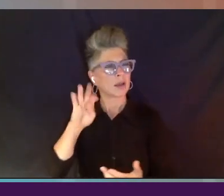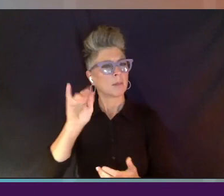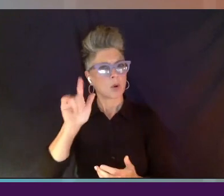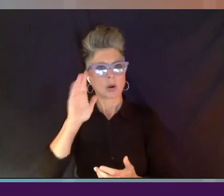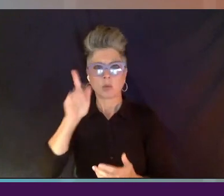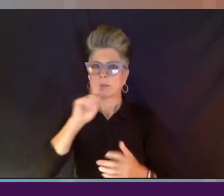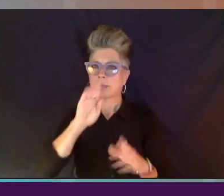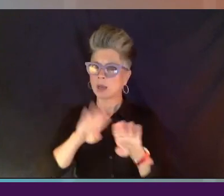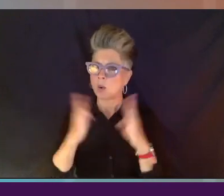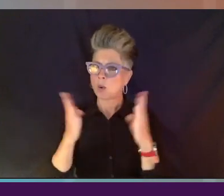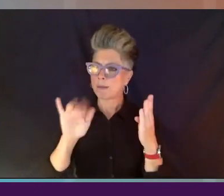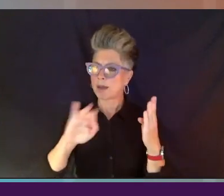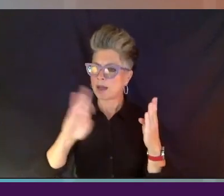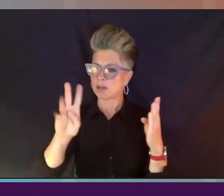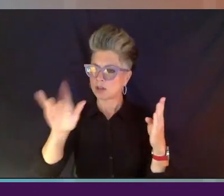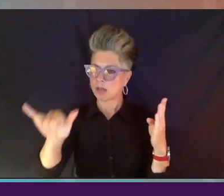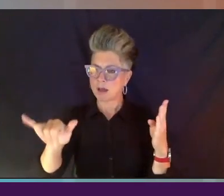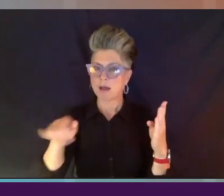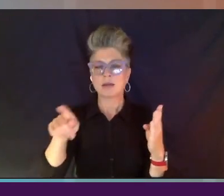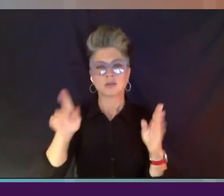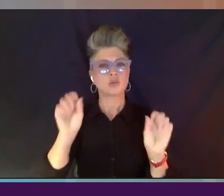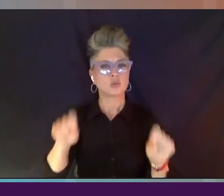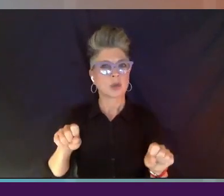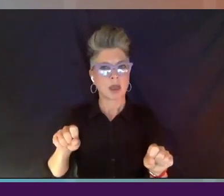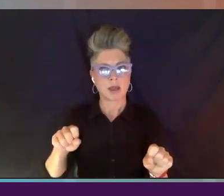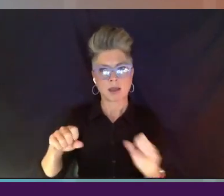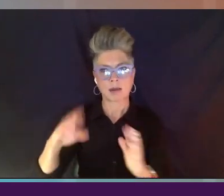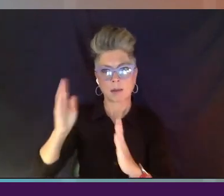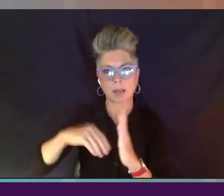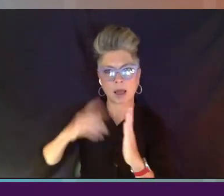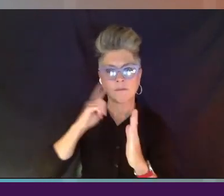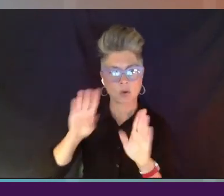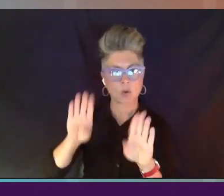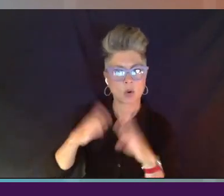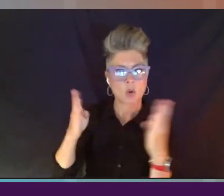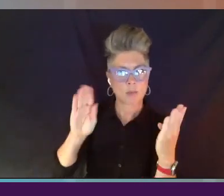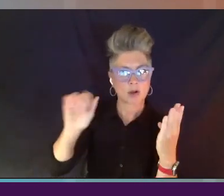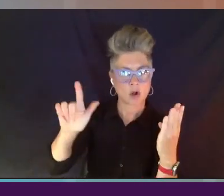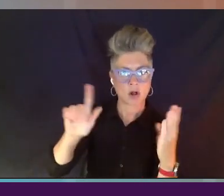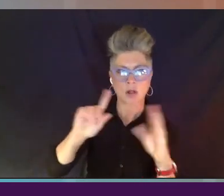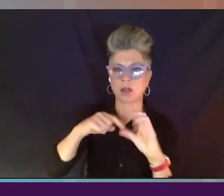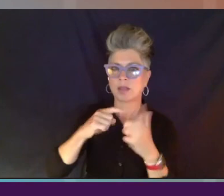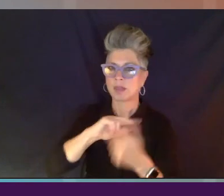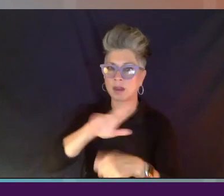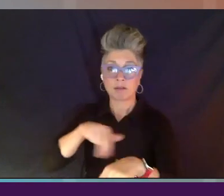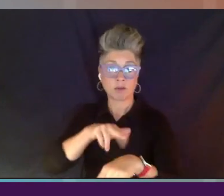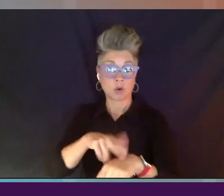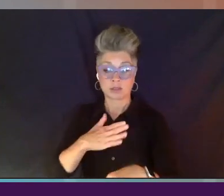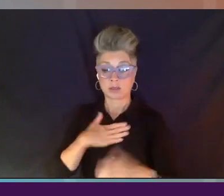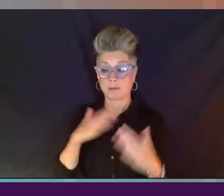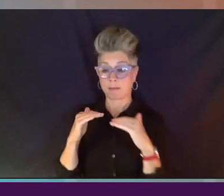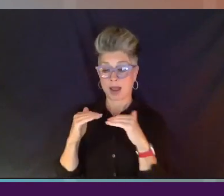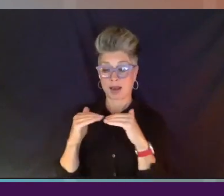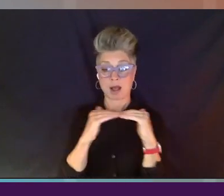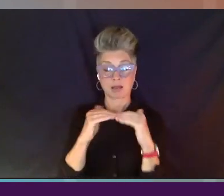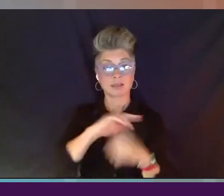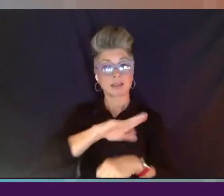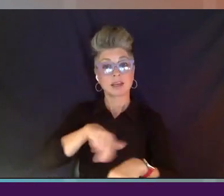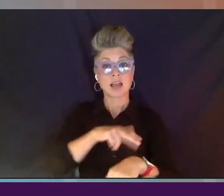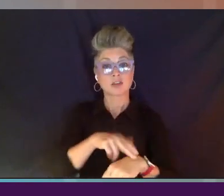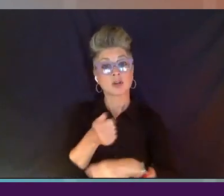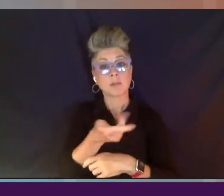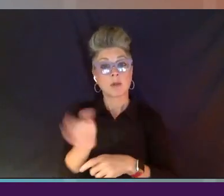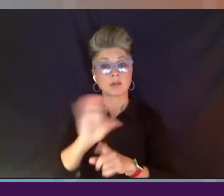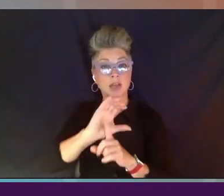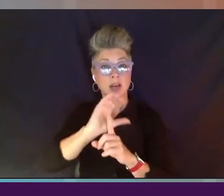So you can apply to, for our open call. And then of course, my colleagues at the National Multicultural Alliance, Vision